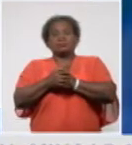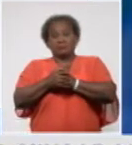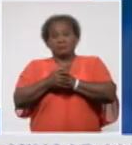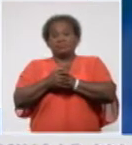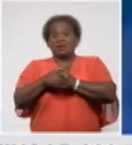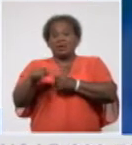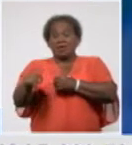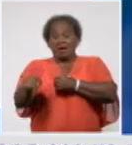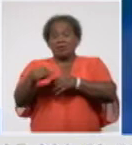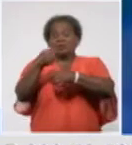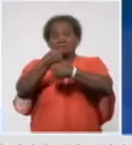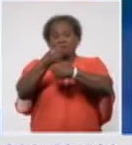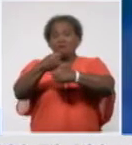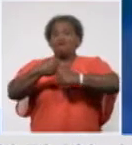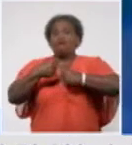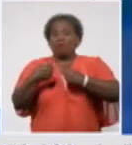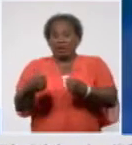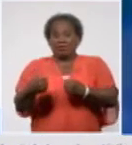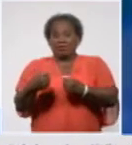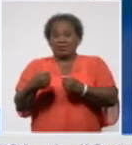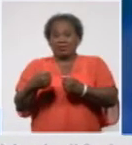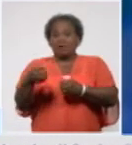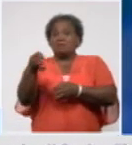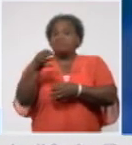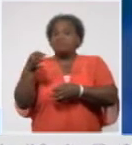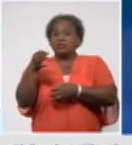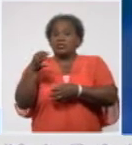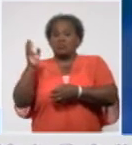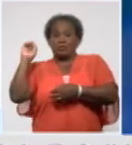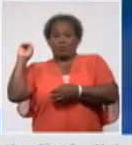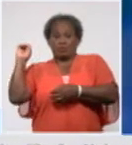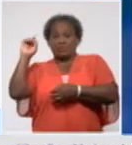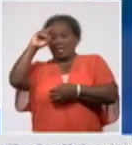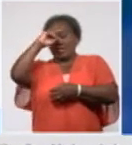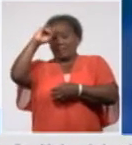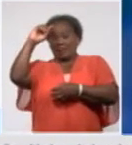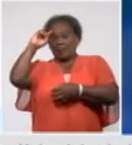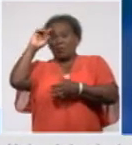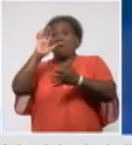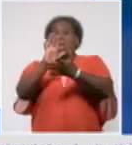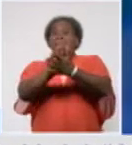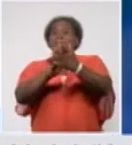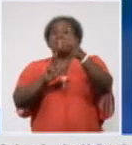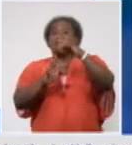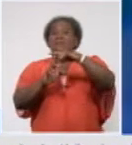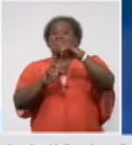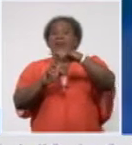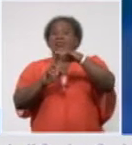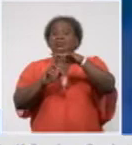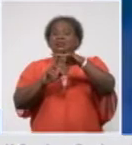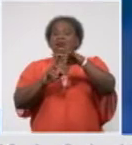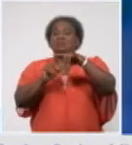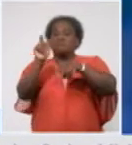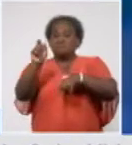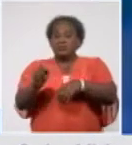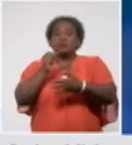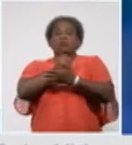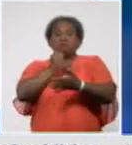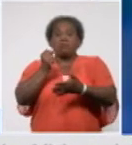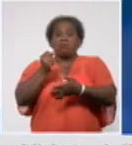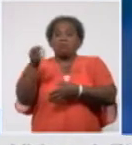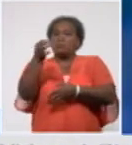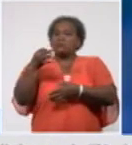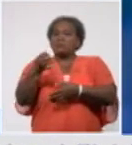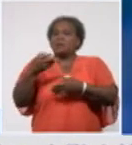There are 37 cases from Ciego de Ávila, a high number and all spread throughout the province.